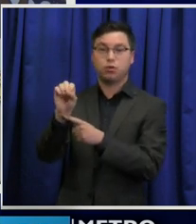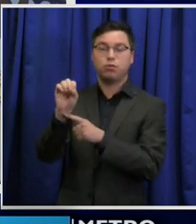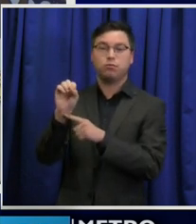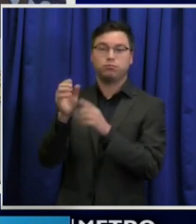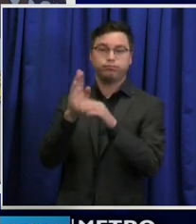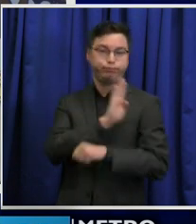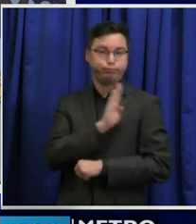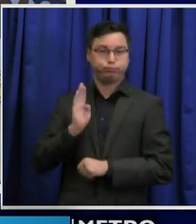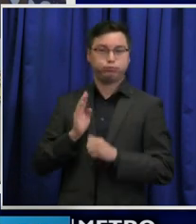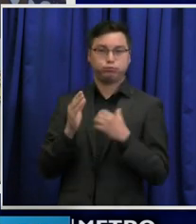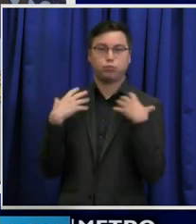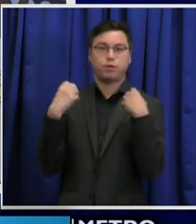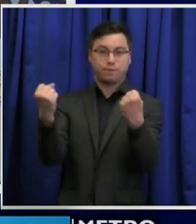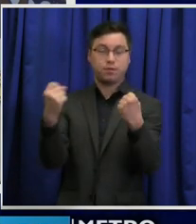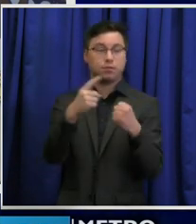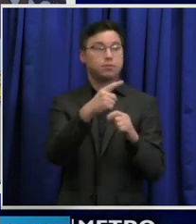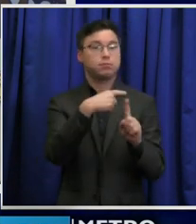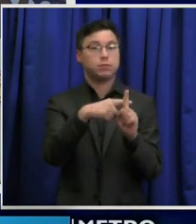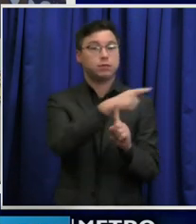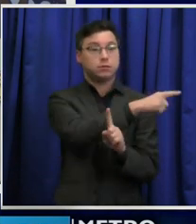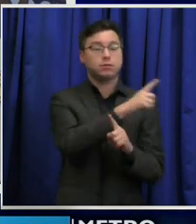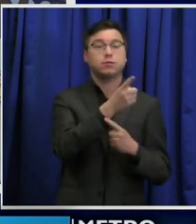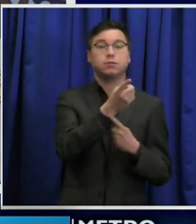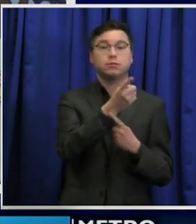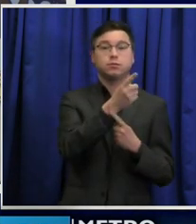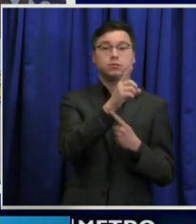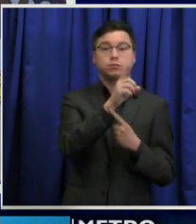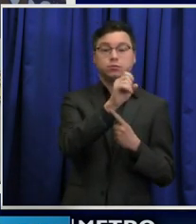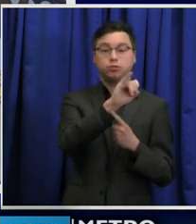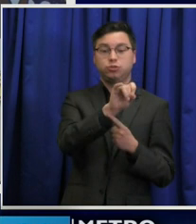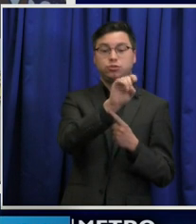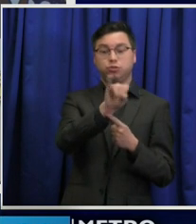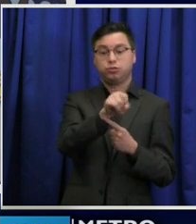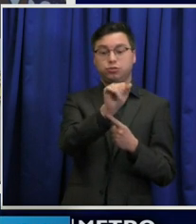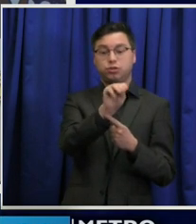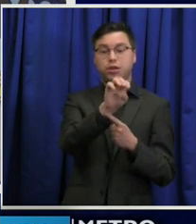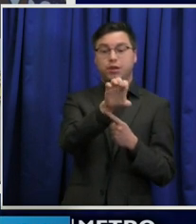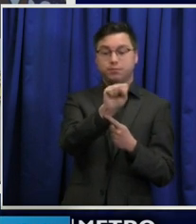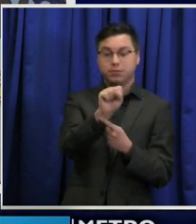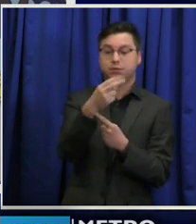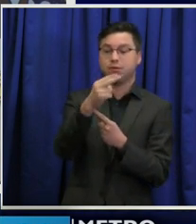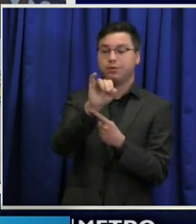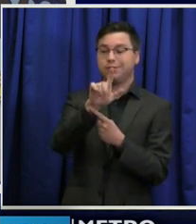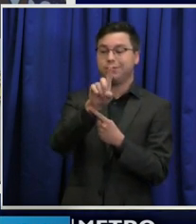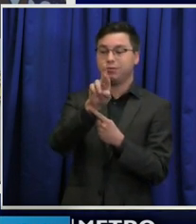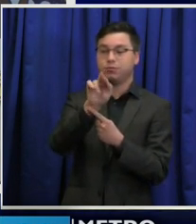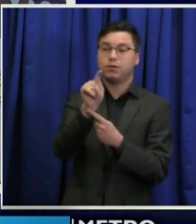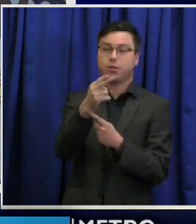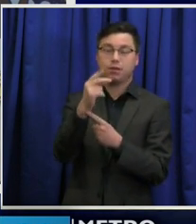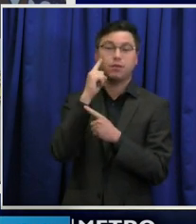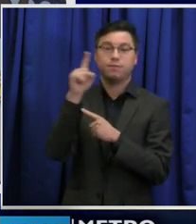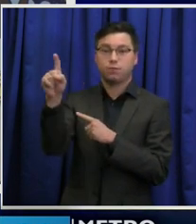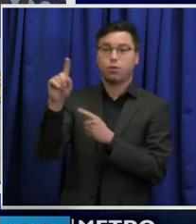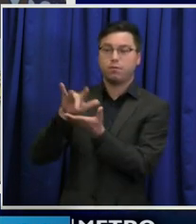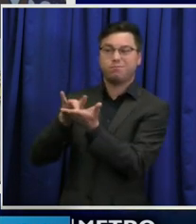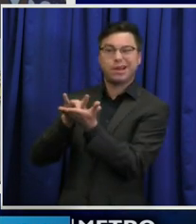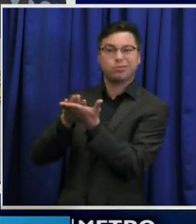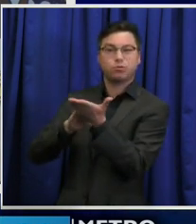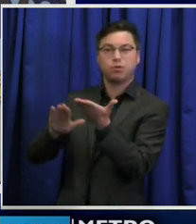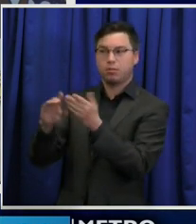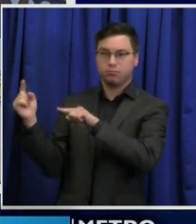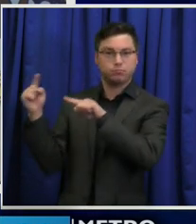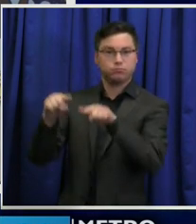by Dr. Hildreth, President and CEO of Meharry Medical College. We will also hear